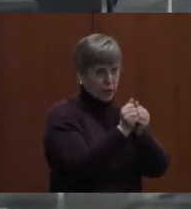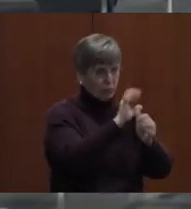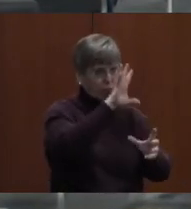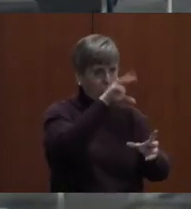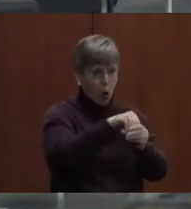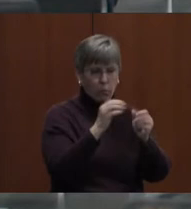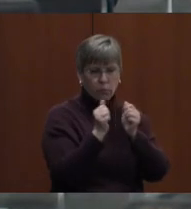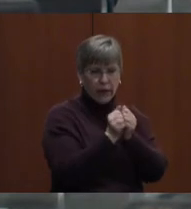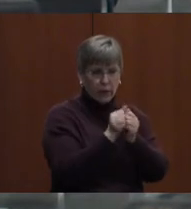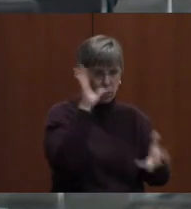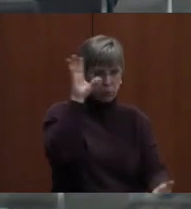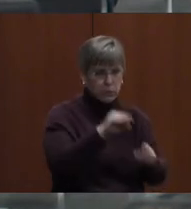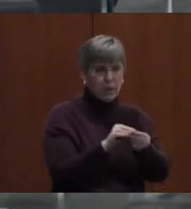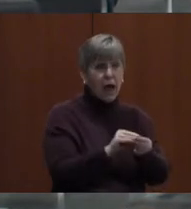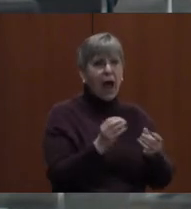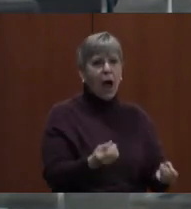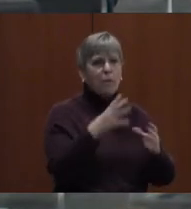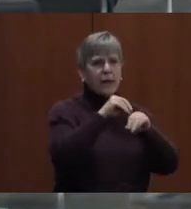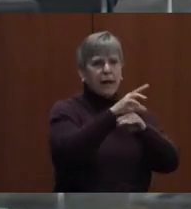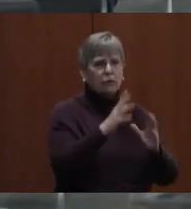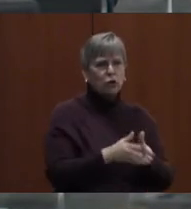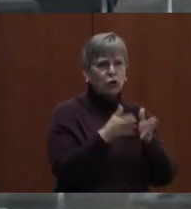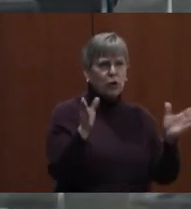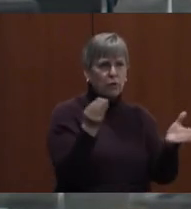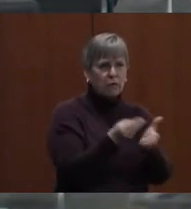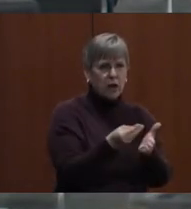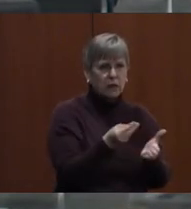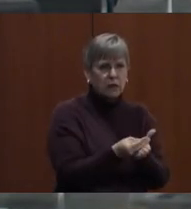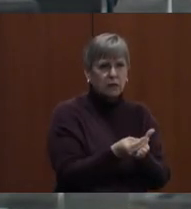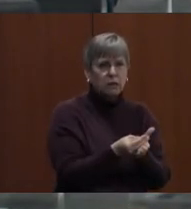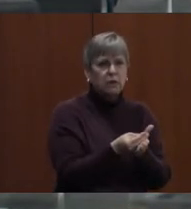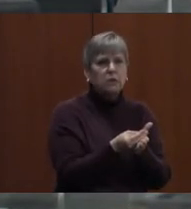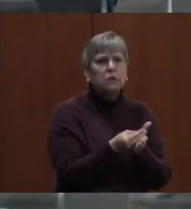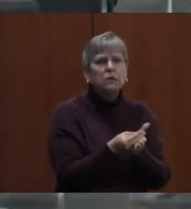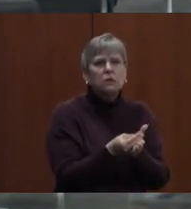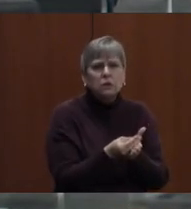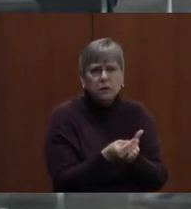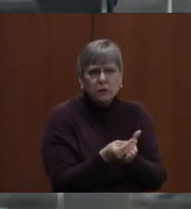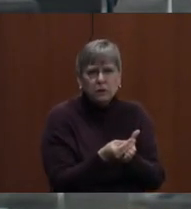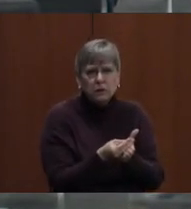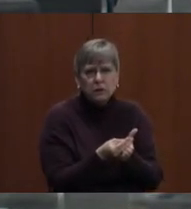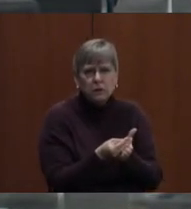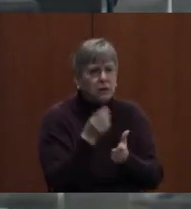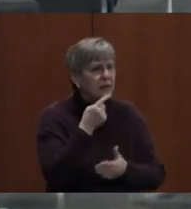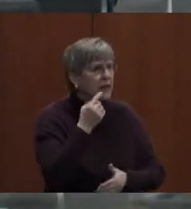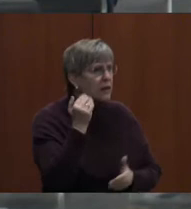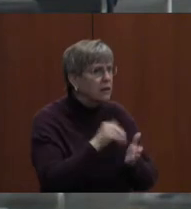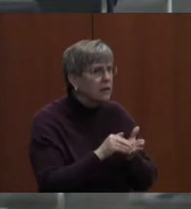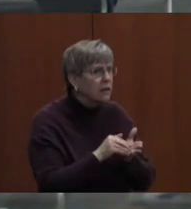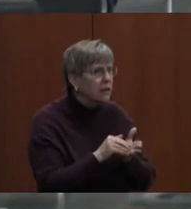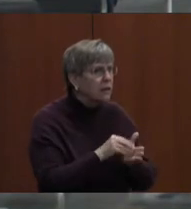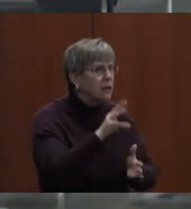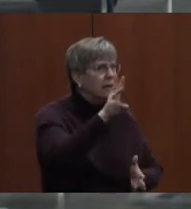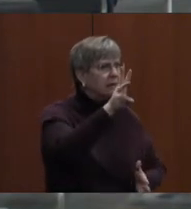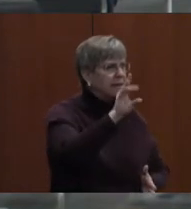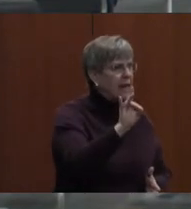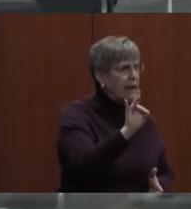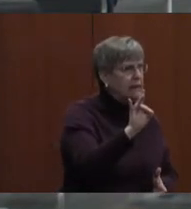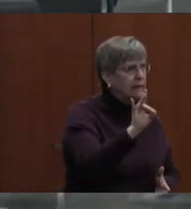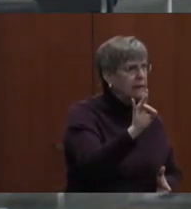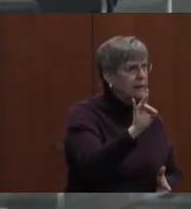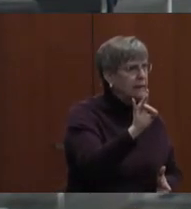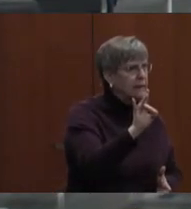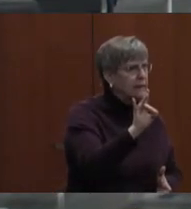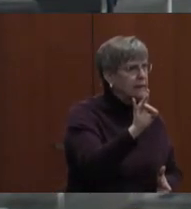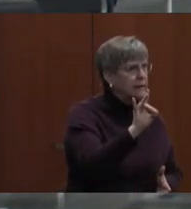listed in the general fund? 58 with the three that we added this year. Say it again. 68 with the three that you've